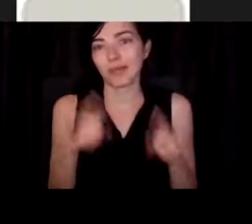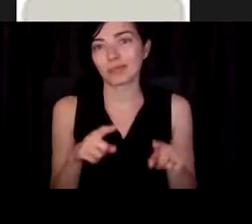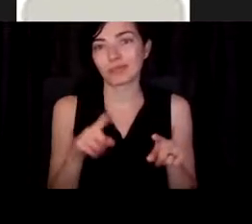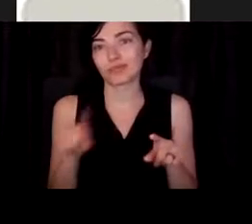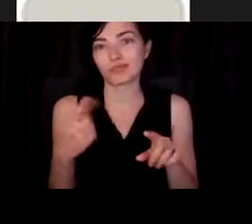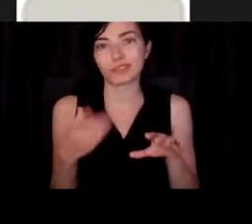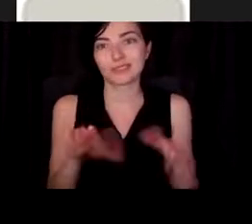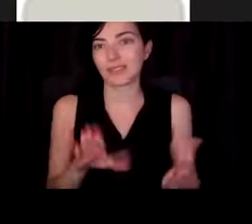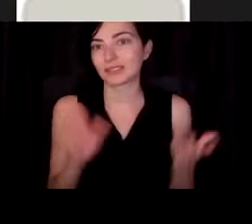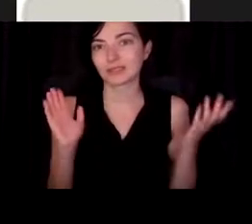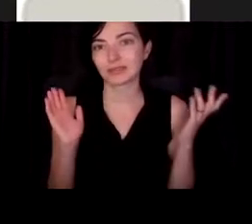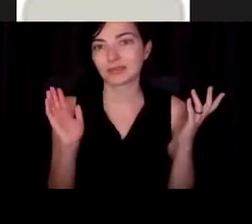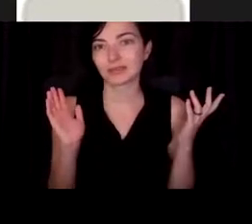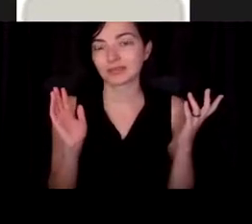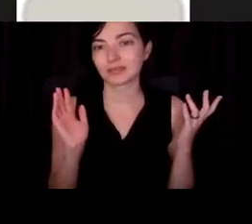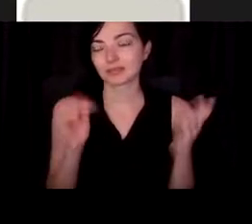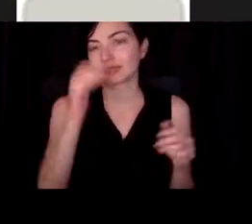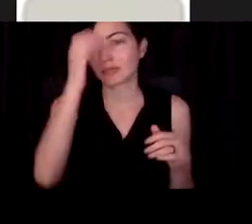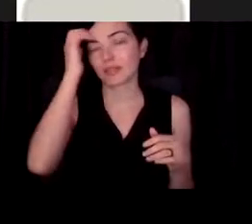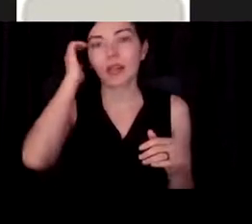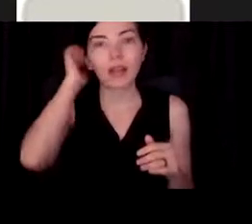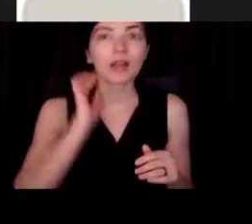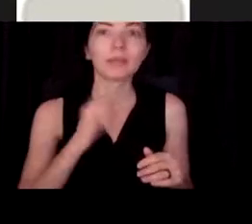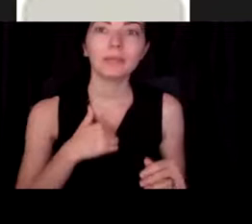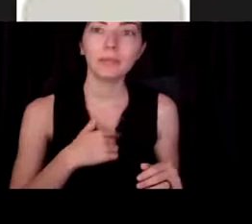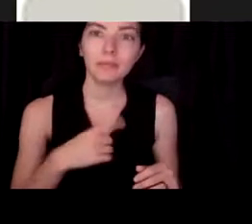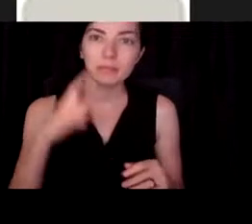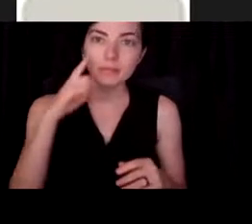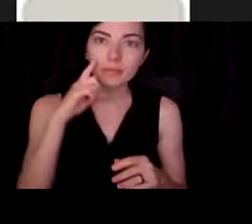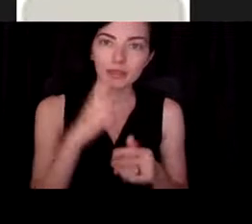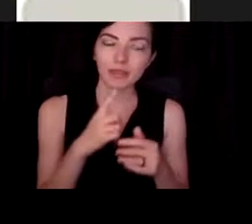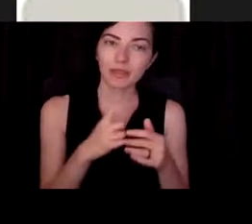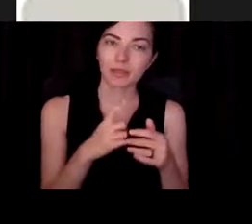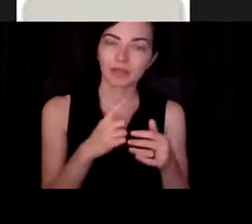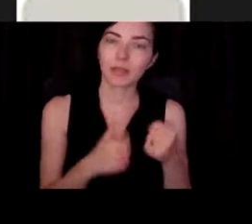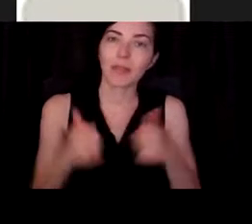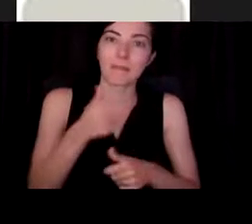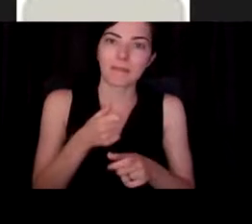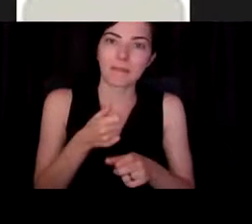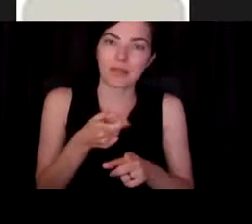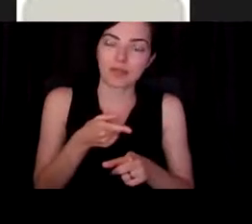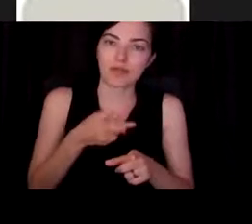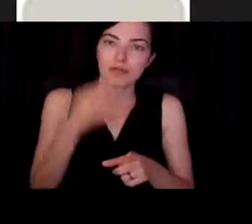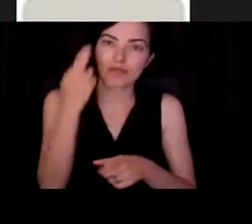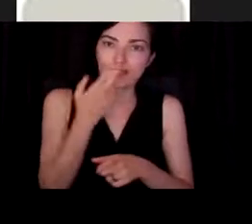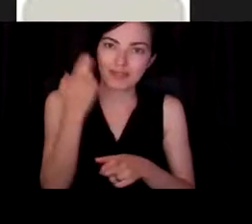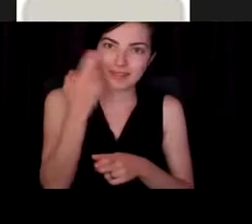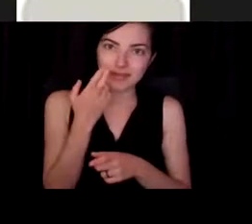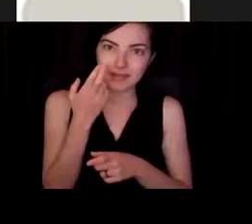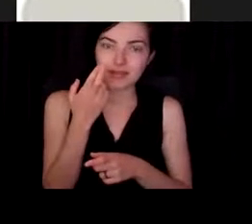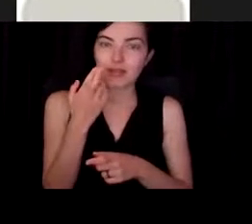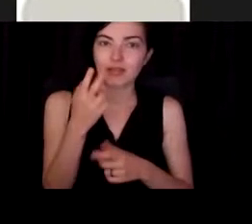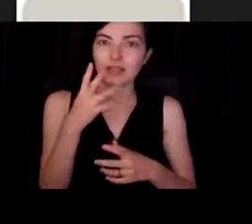and I think the main reason is it needs a good blood supply. And so we can't just make